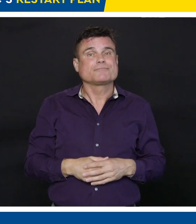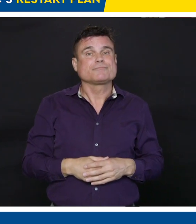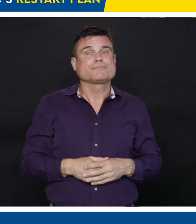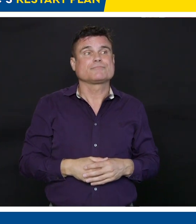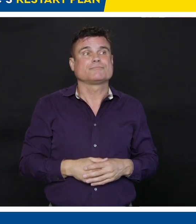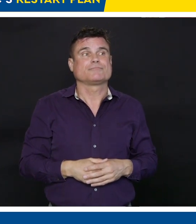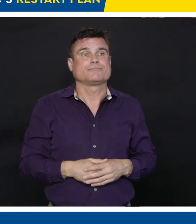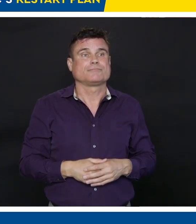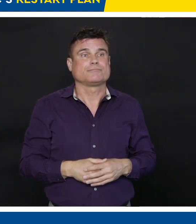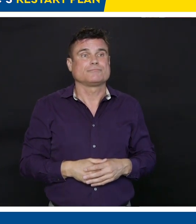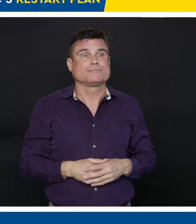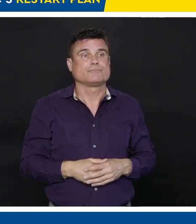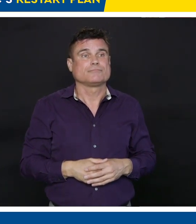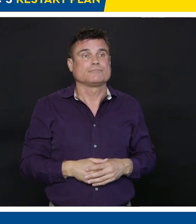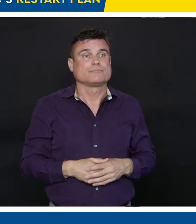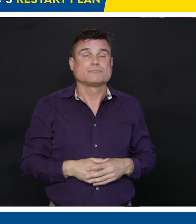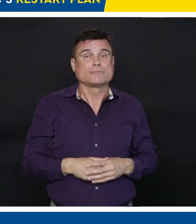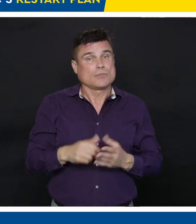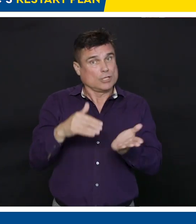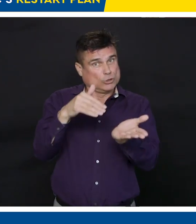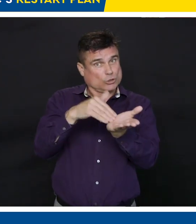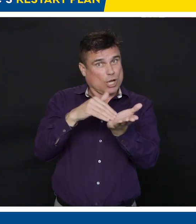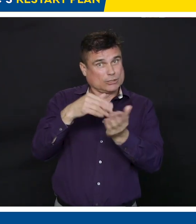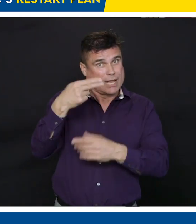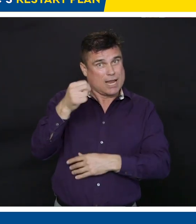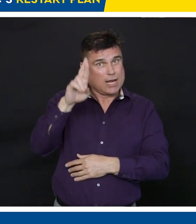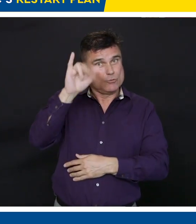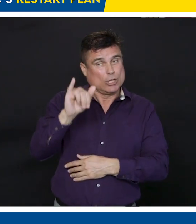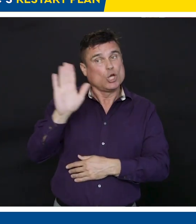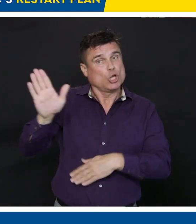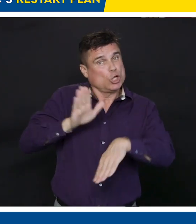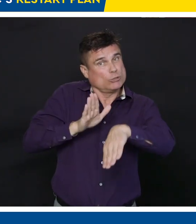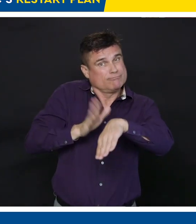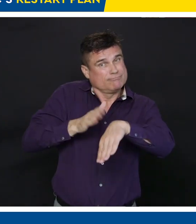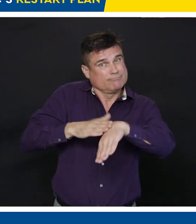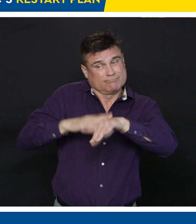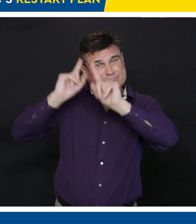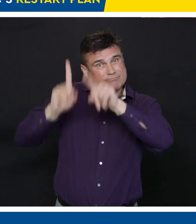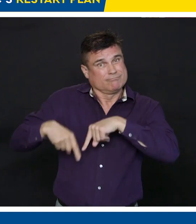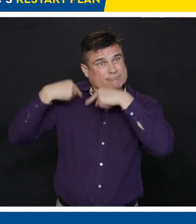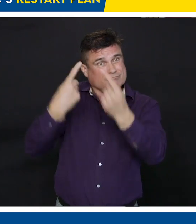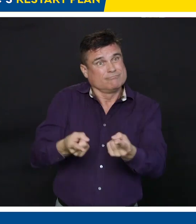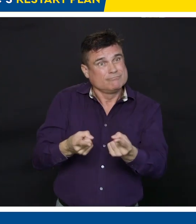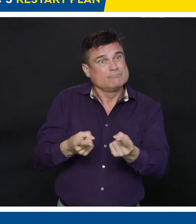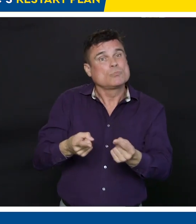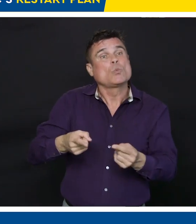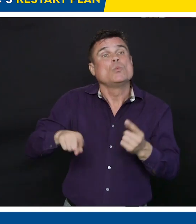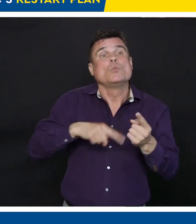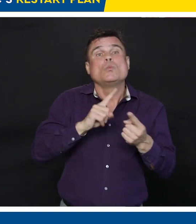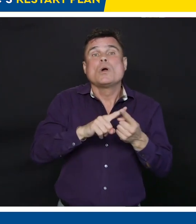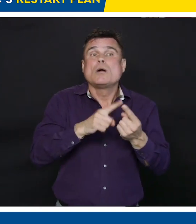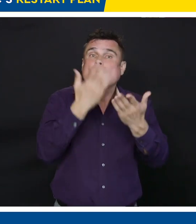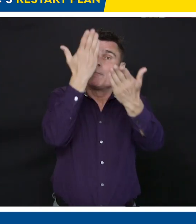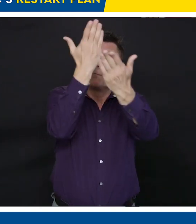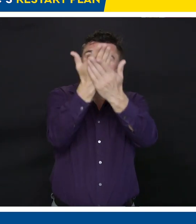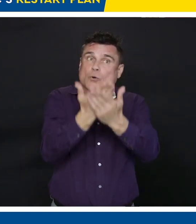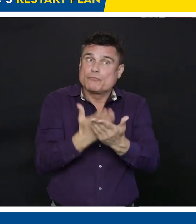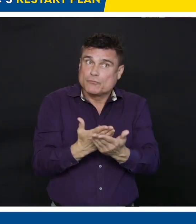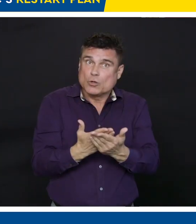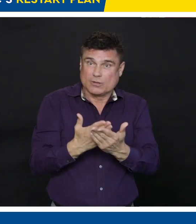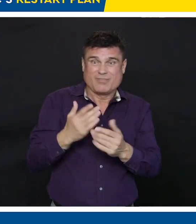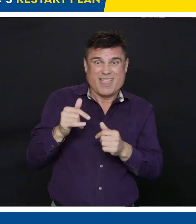her team at Public Health, is that when we see evidence that the curve is flattened, when we see evidence that